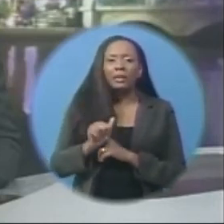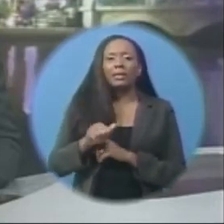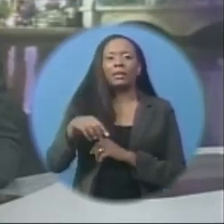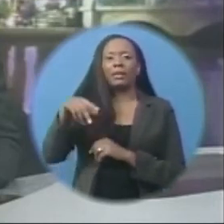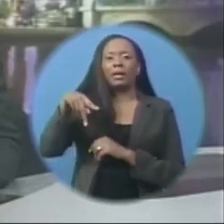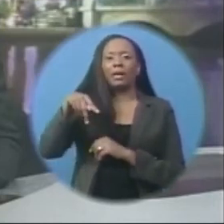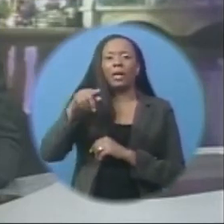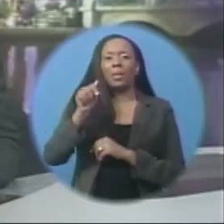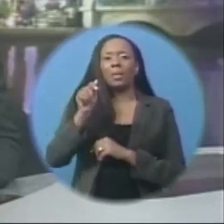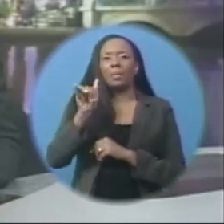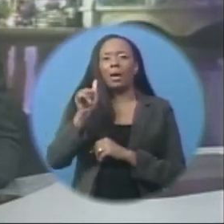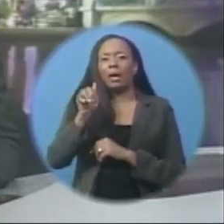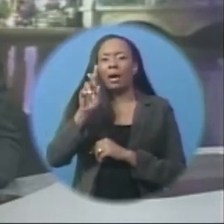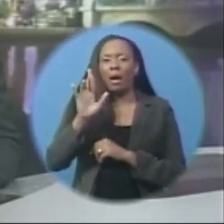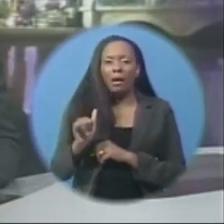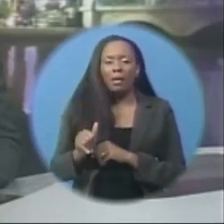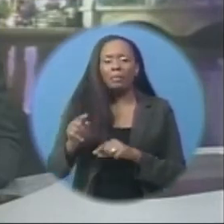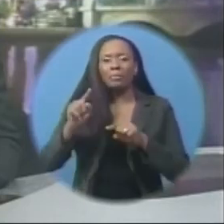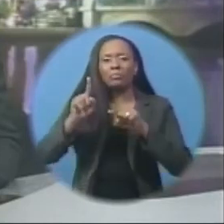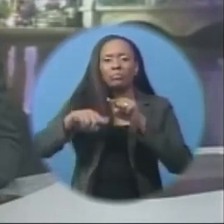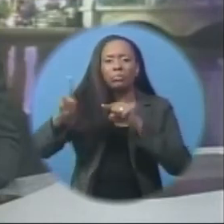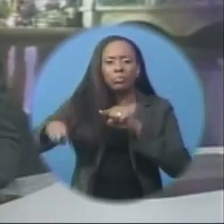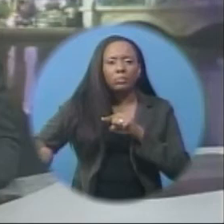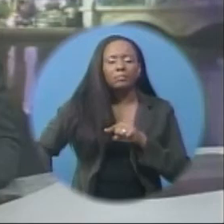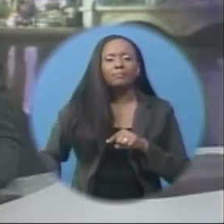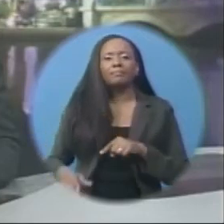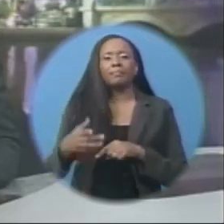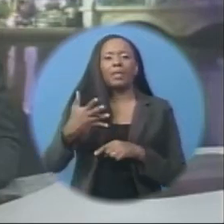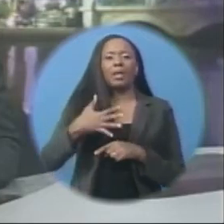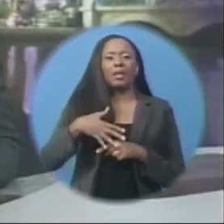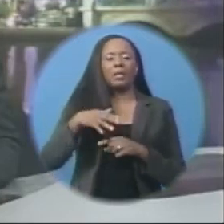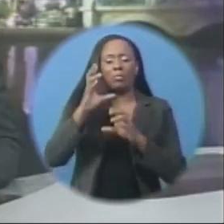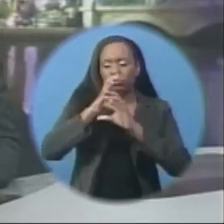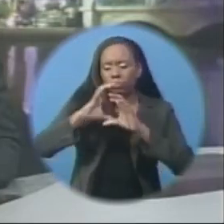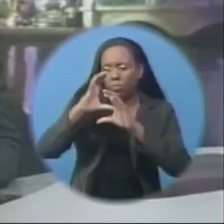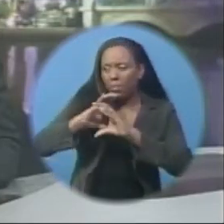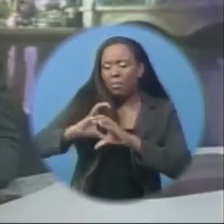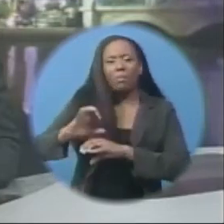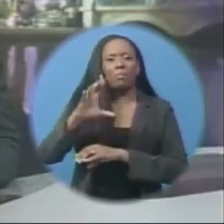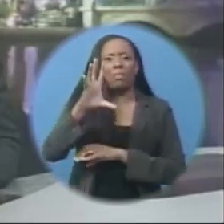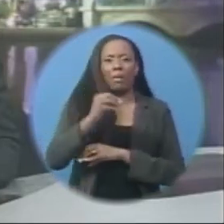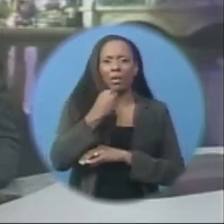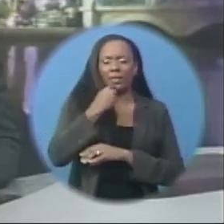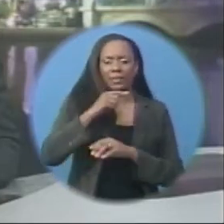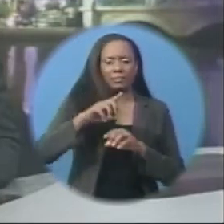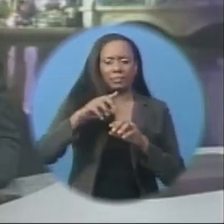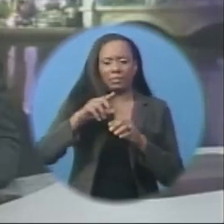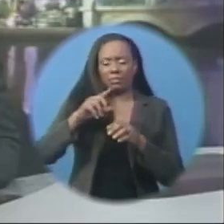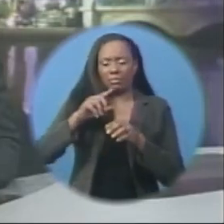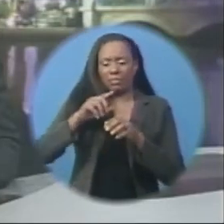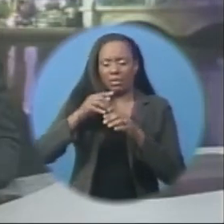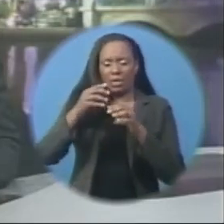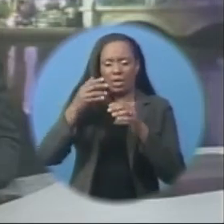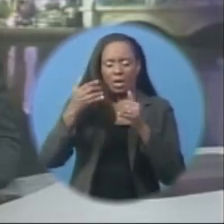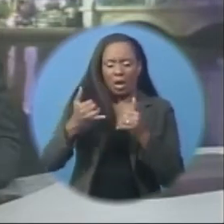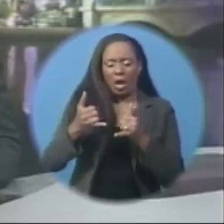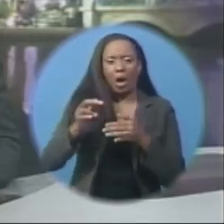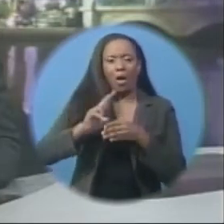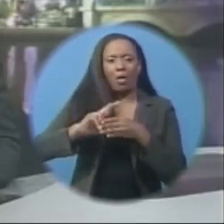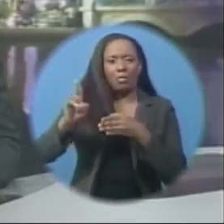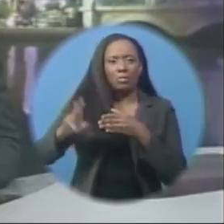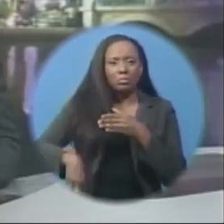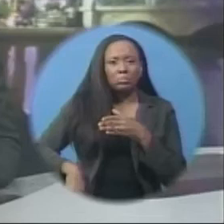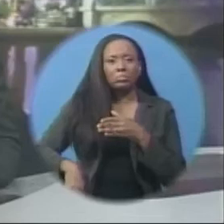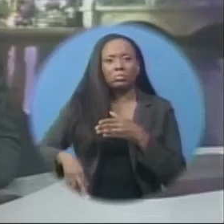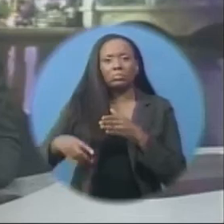Deep President of ExxonMobil exploration company Steve Greenlee says the results from this latest well Further illustrate the